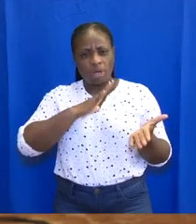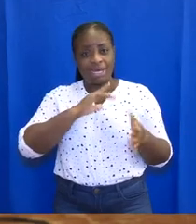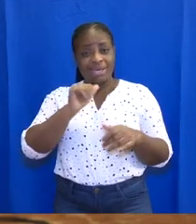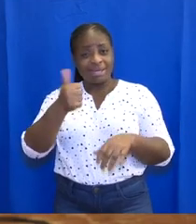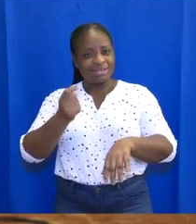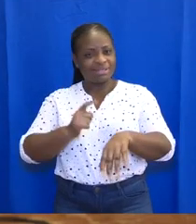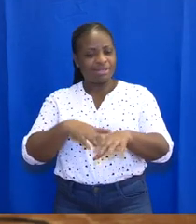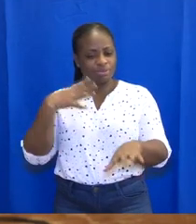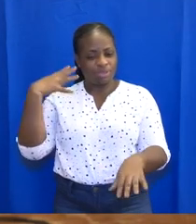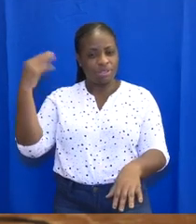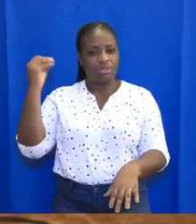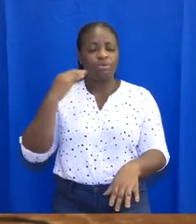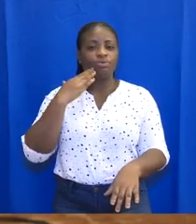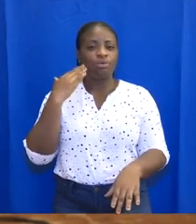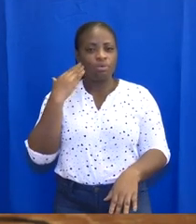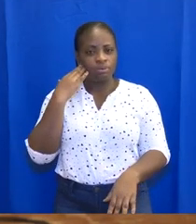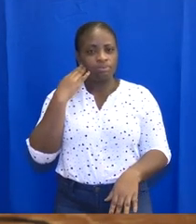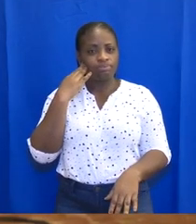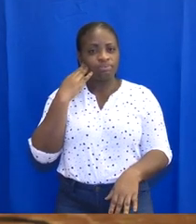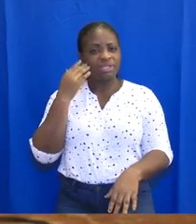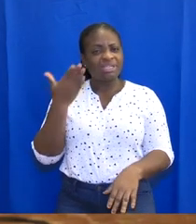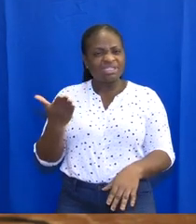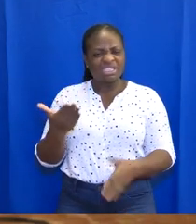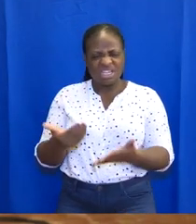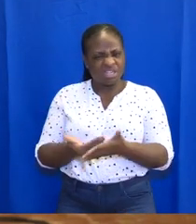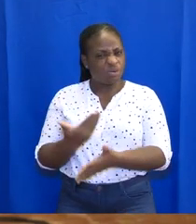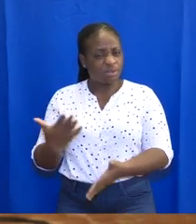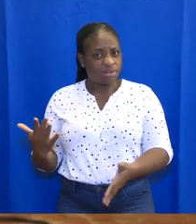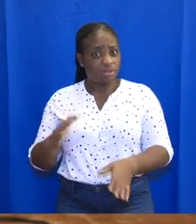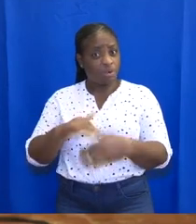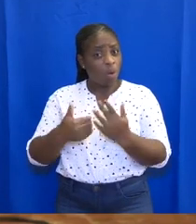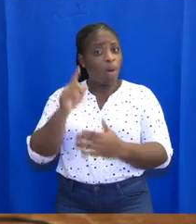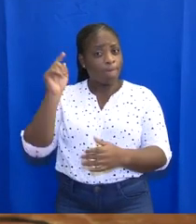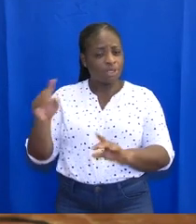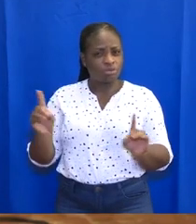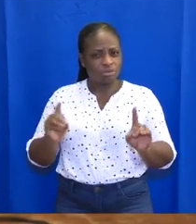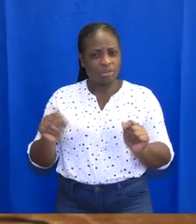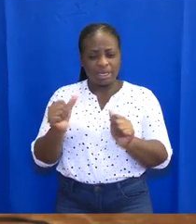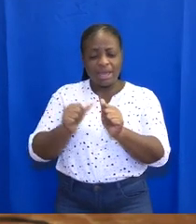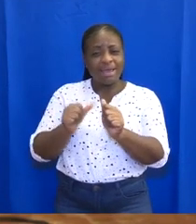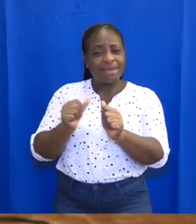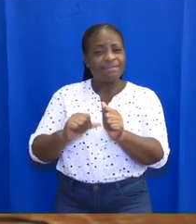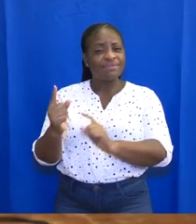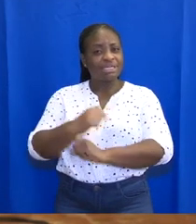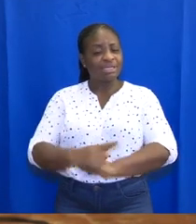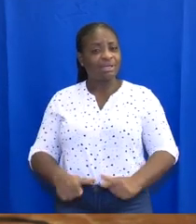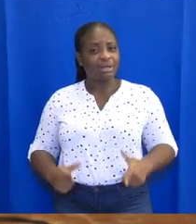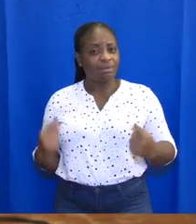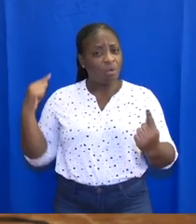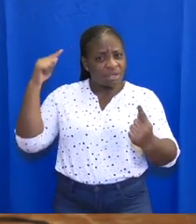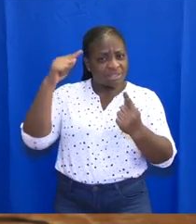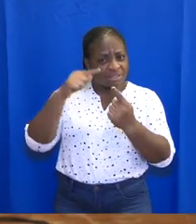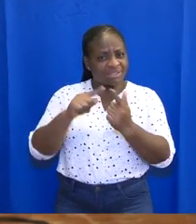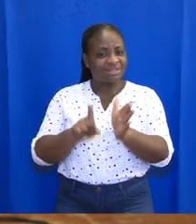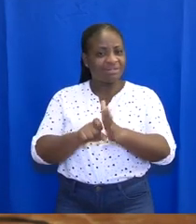we leave our homes. It is the new normal requirement of our daily existence until the virus